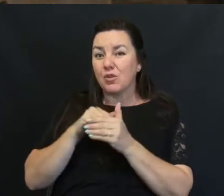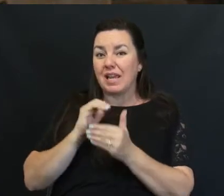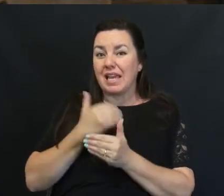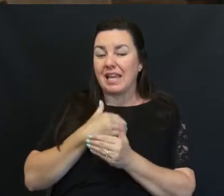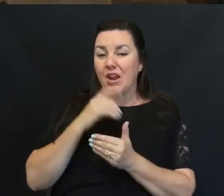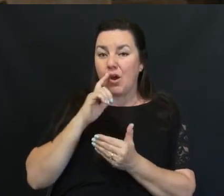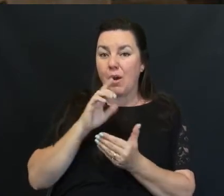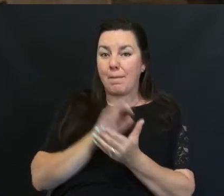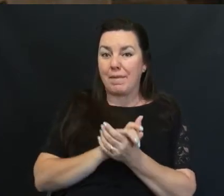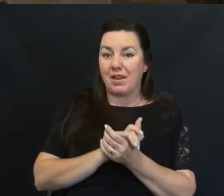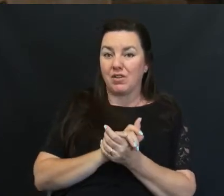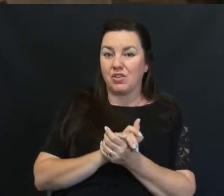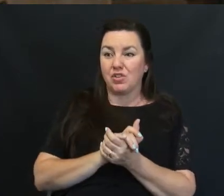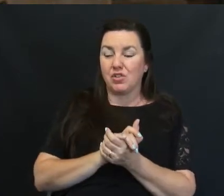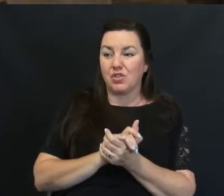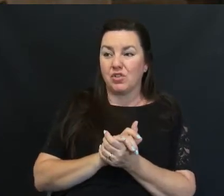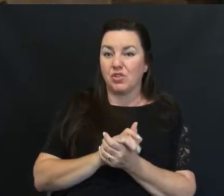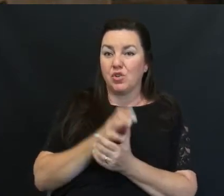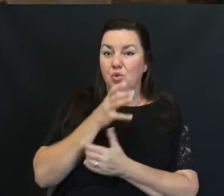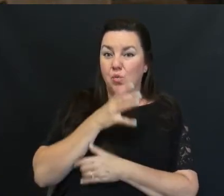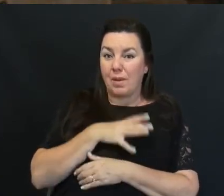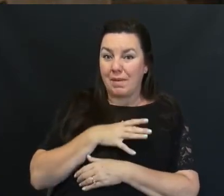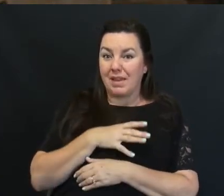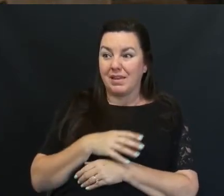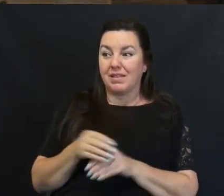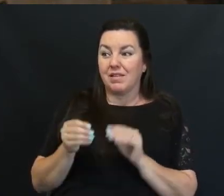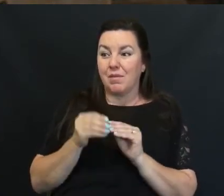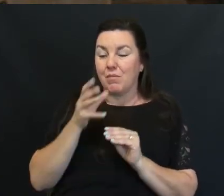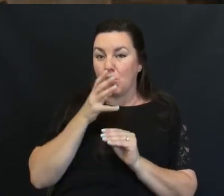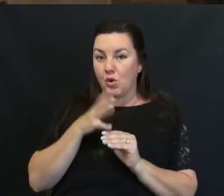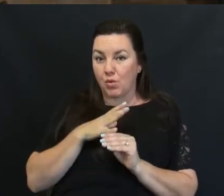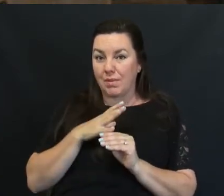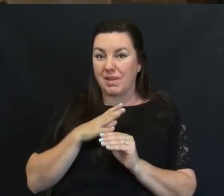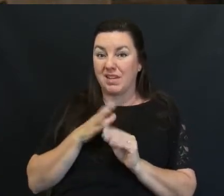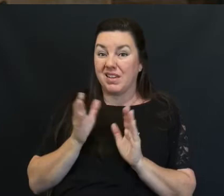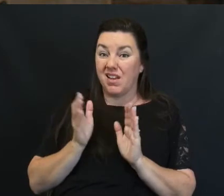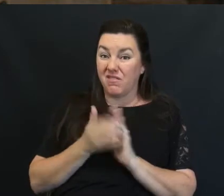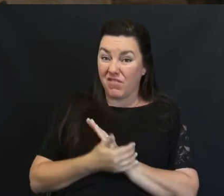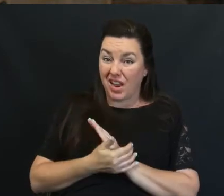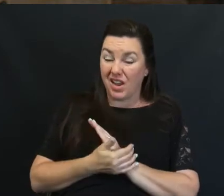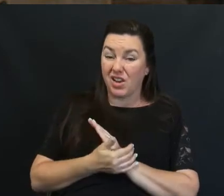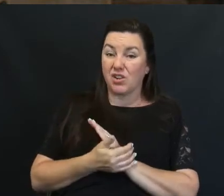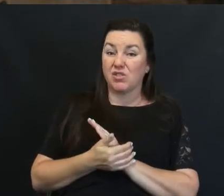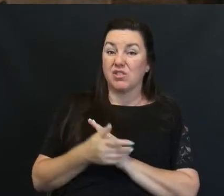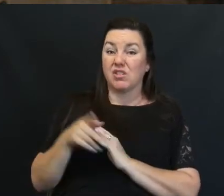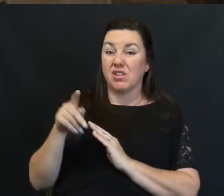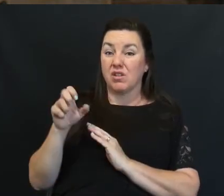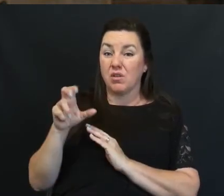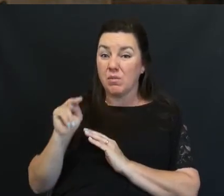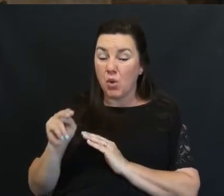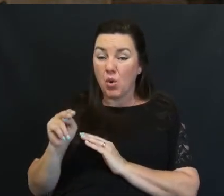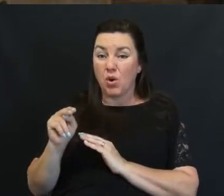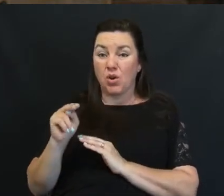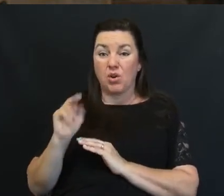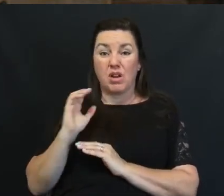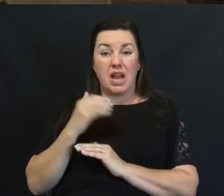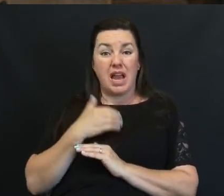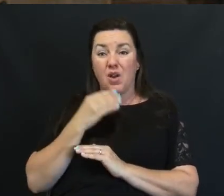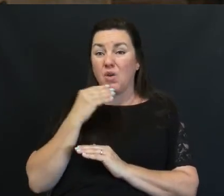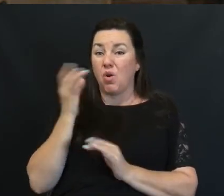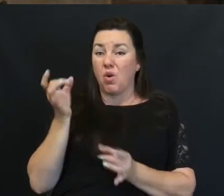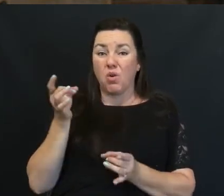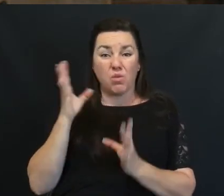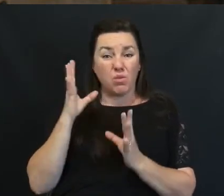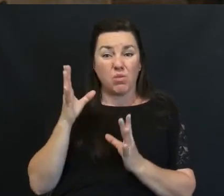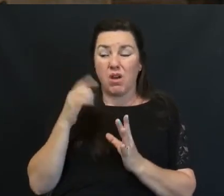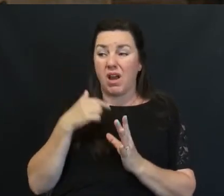Women More women Affairs Pornography Our home Became explosive I was